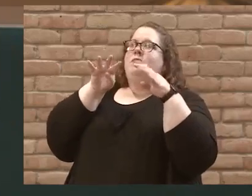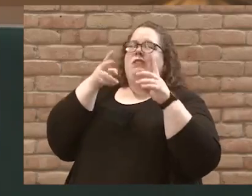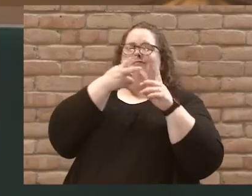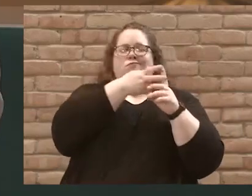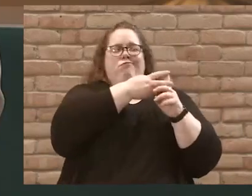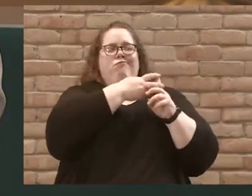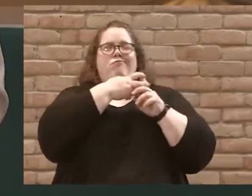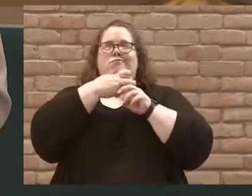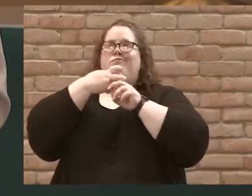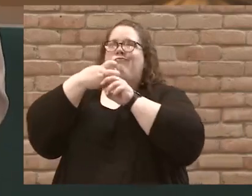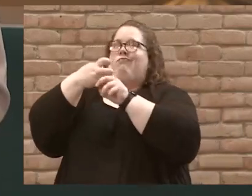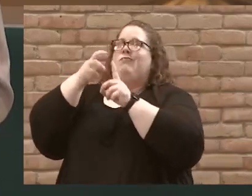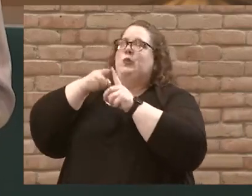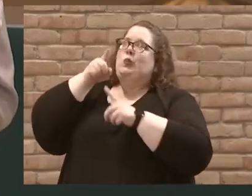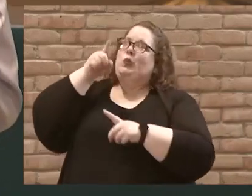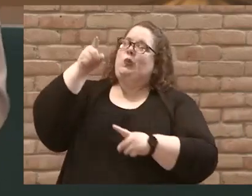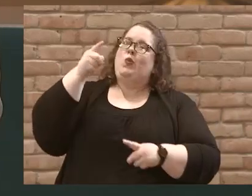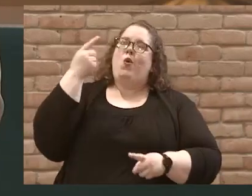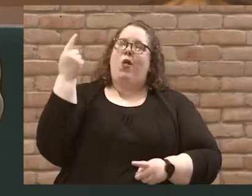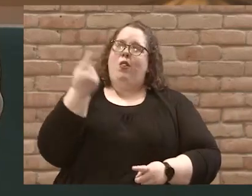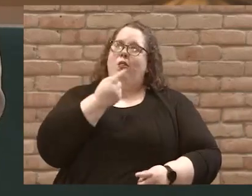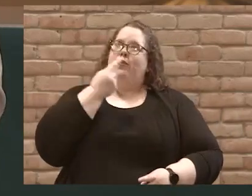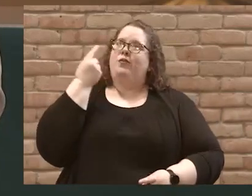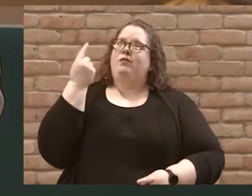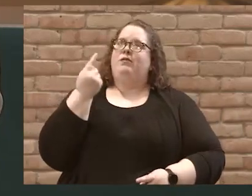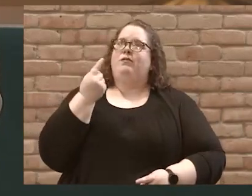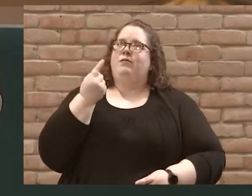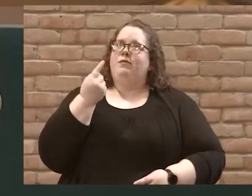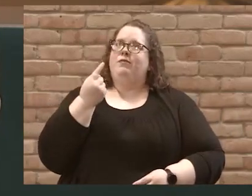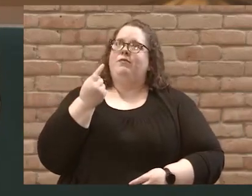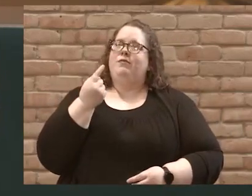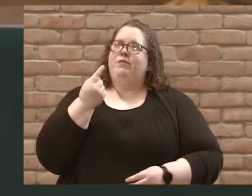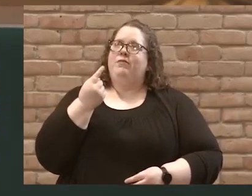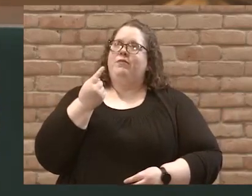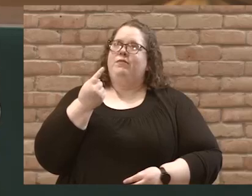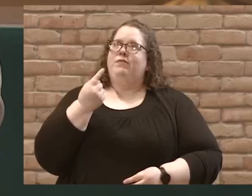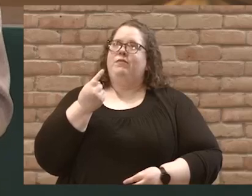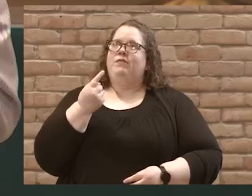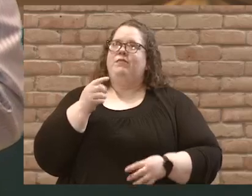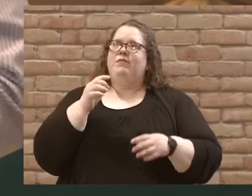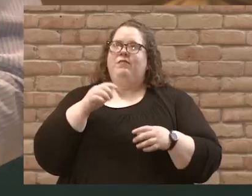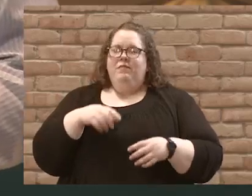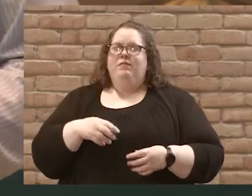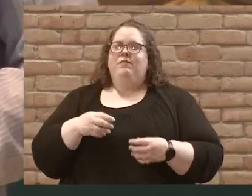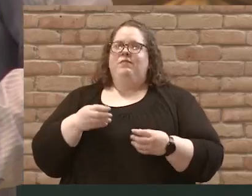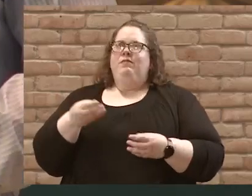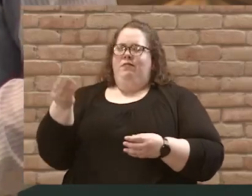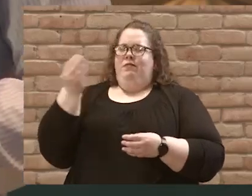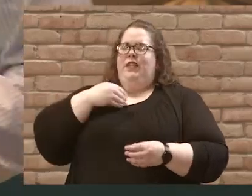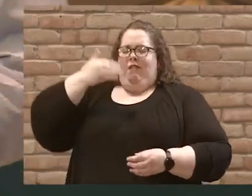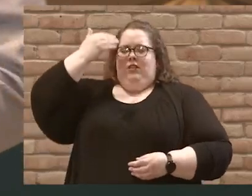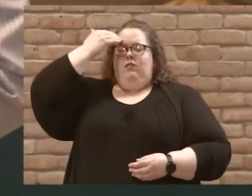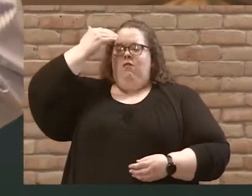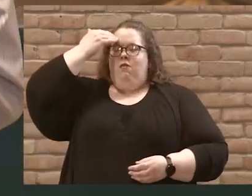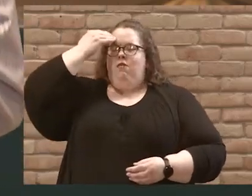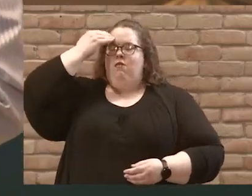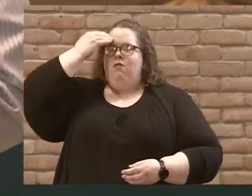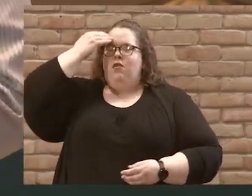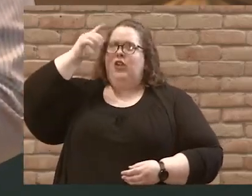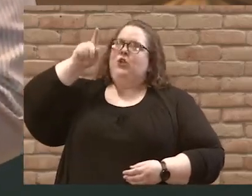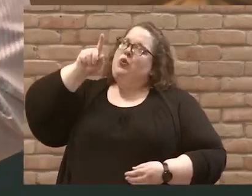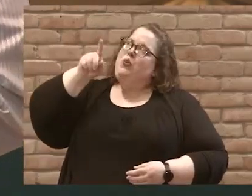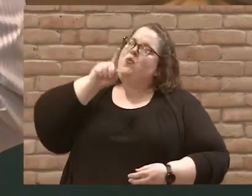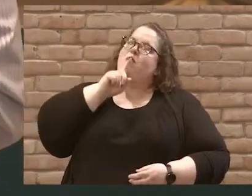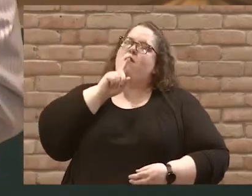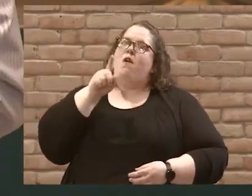our eyes to you in all circumstances. And may we know beyond a shadow of a doubt that you